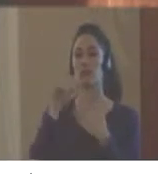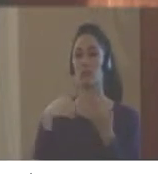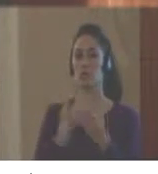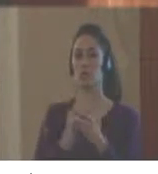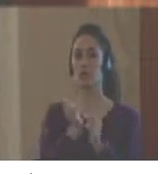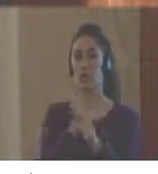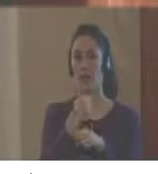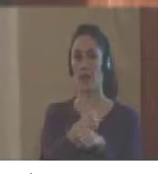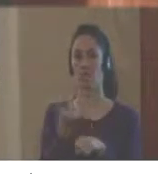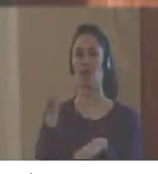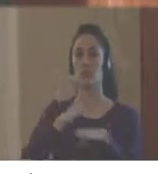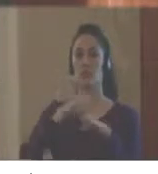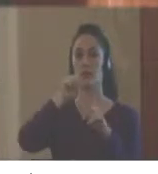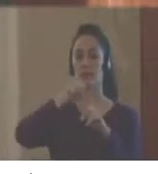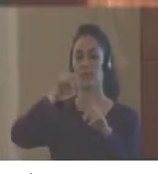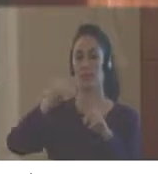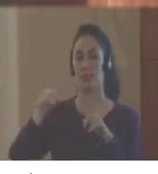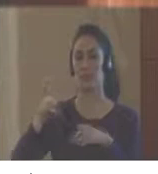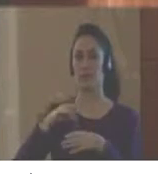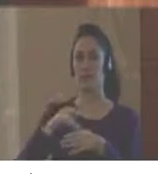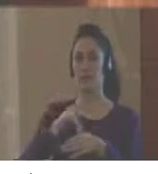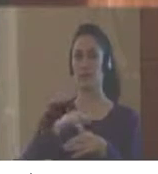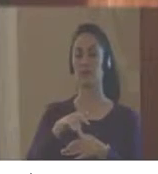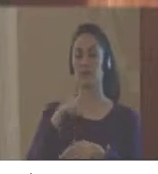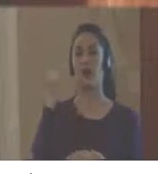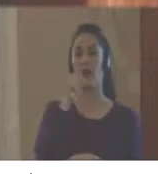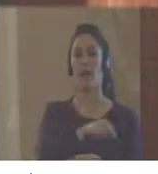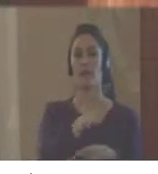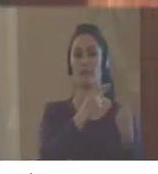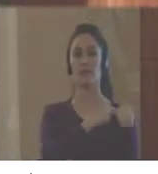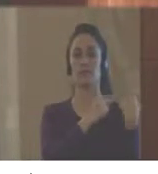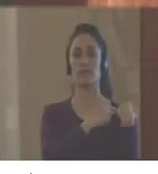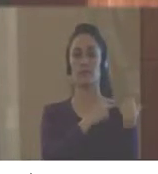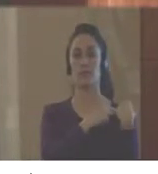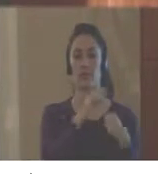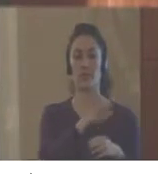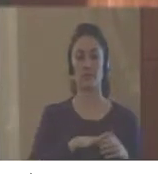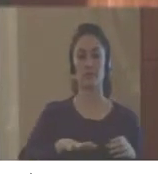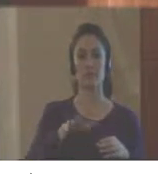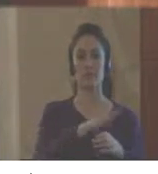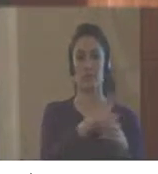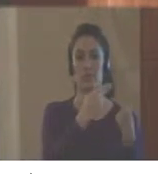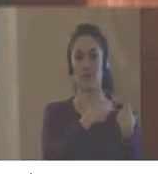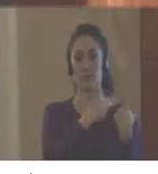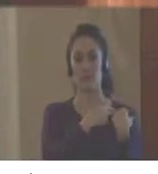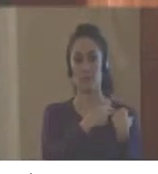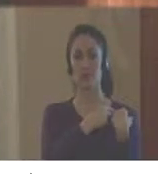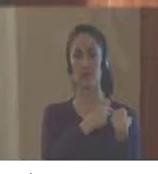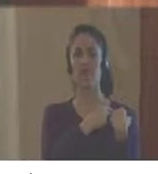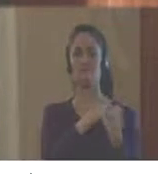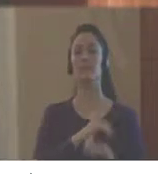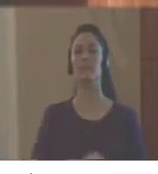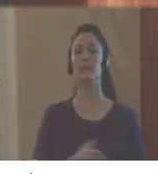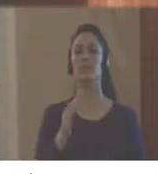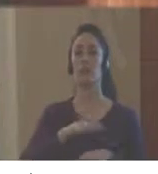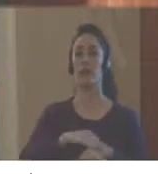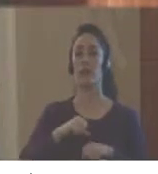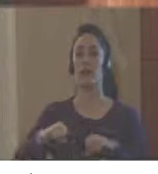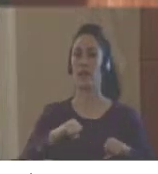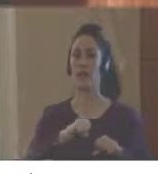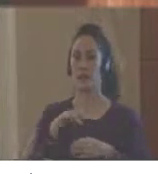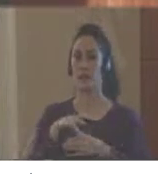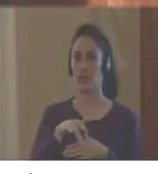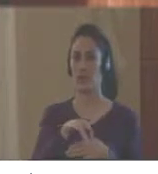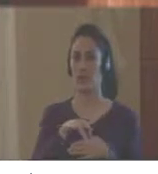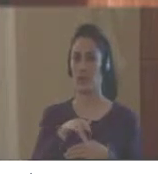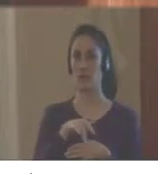for risk management or others that are active in the system, and if these responsibilities of the sector with relation to the other